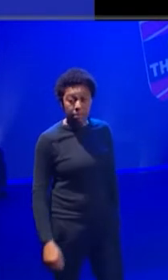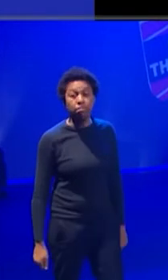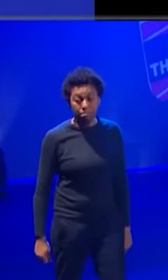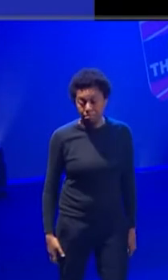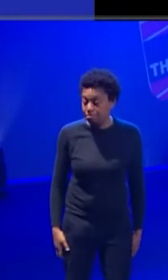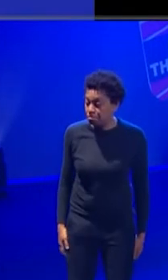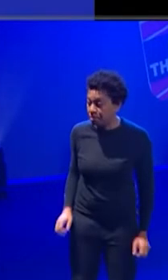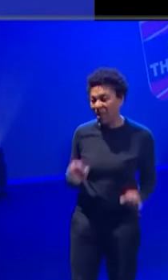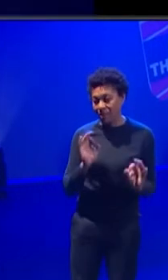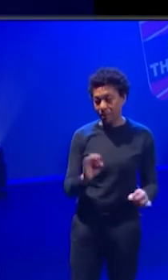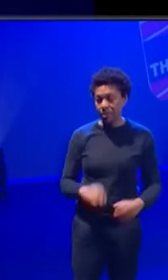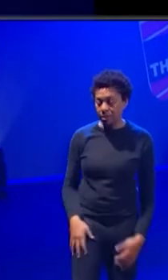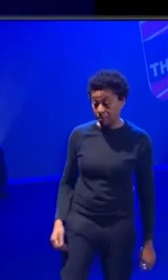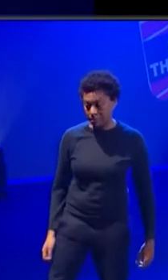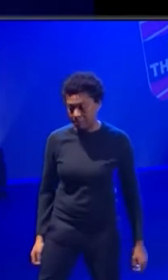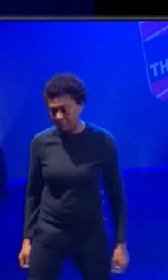Yeah, that's all I can go.